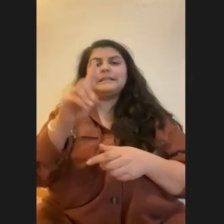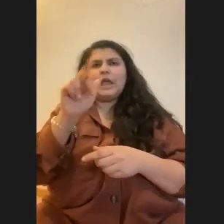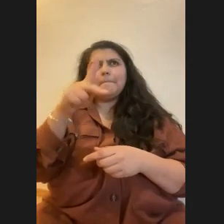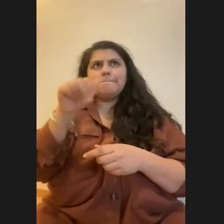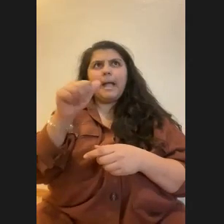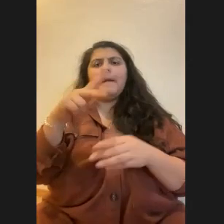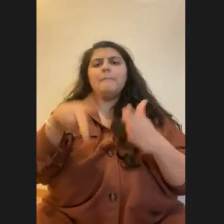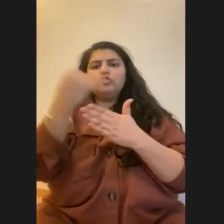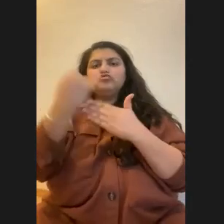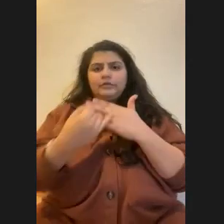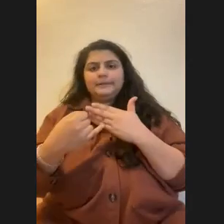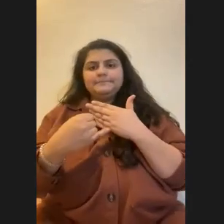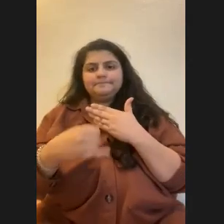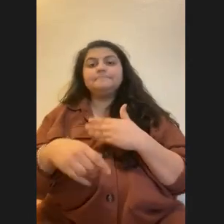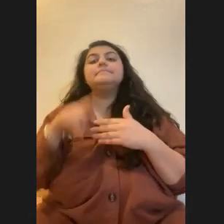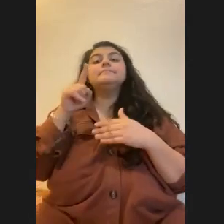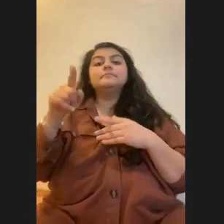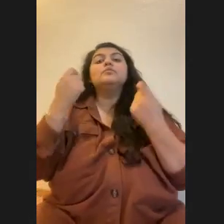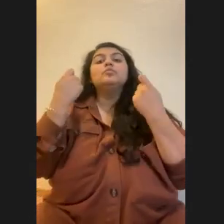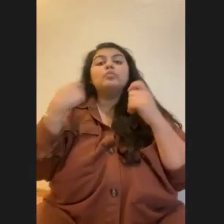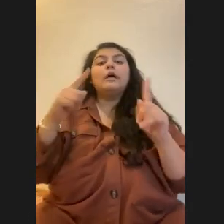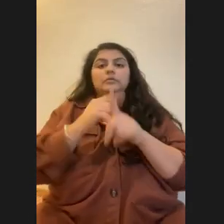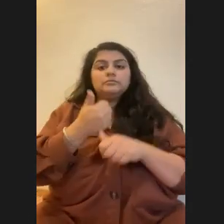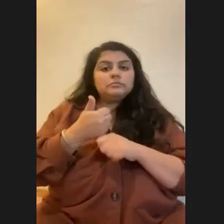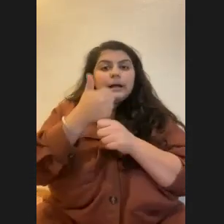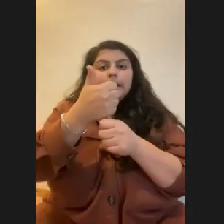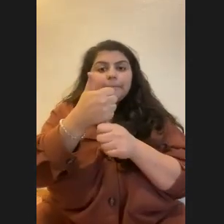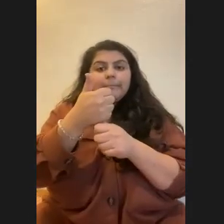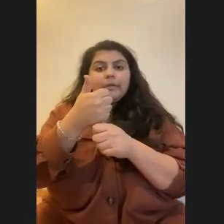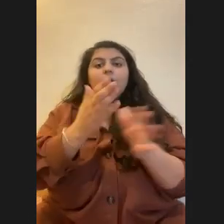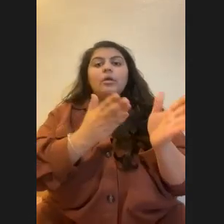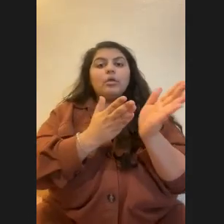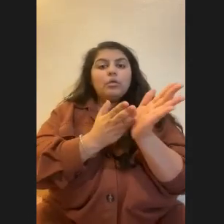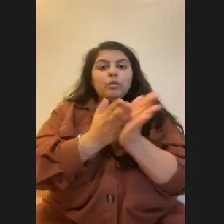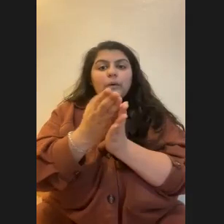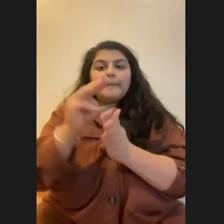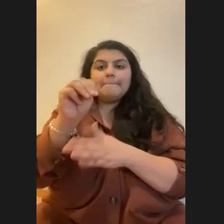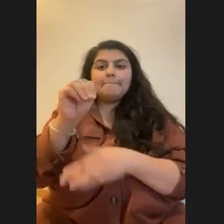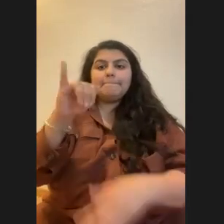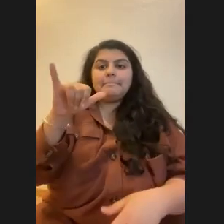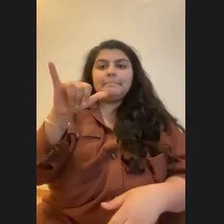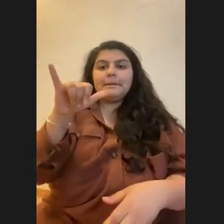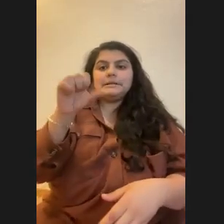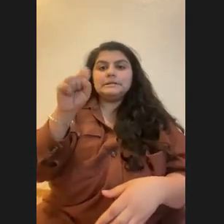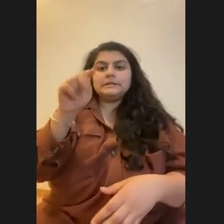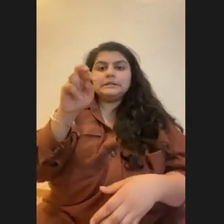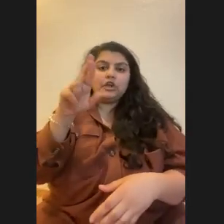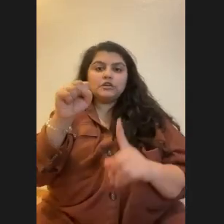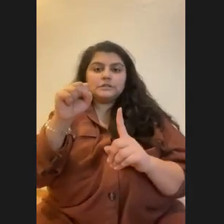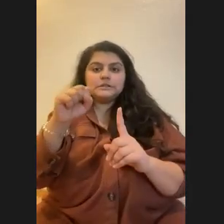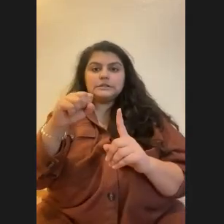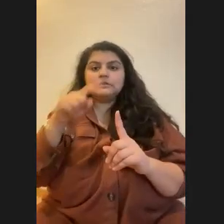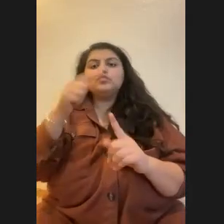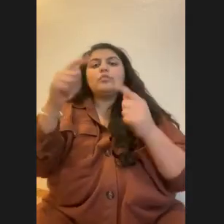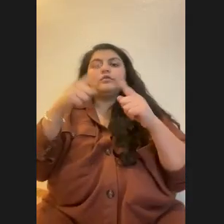intervention techniques that they're looking at doing is people consider doing misters on the reef to try and lower the ocean temperature